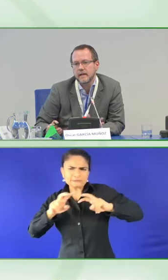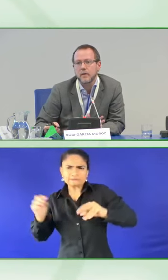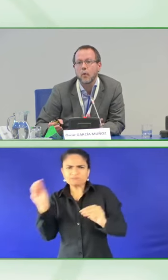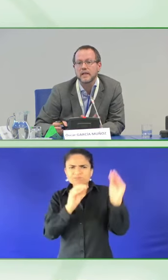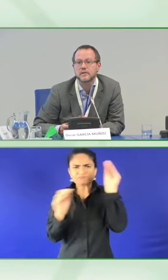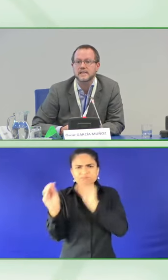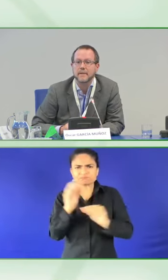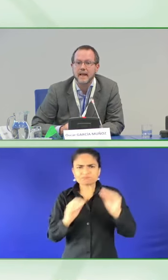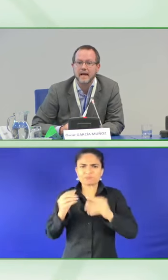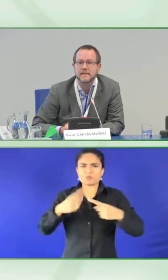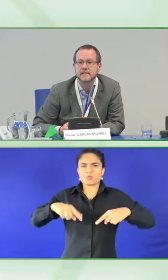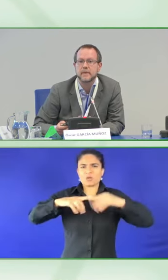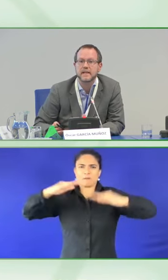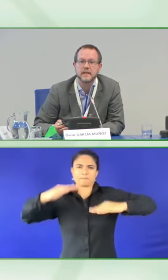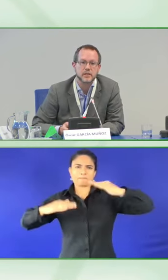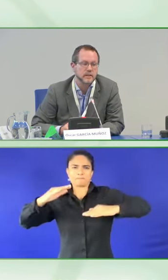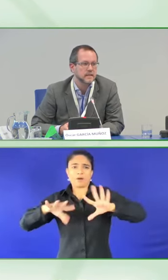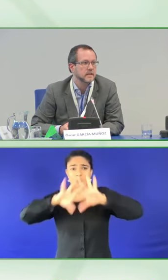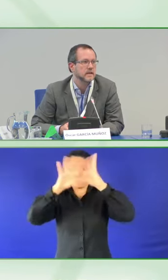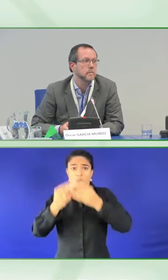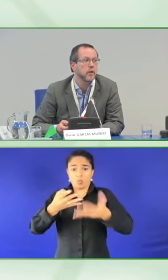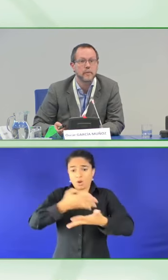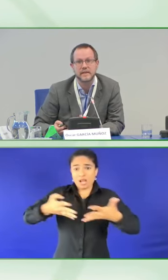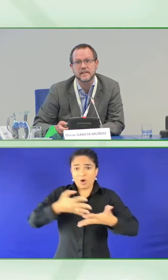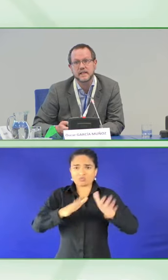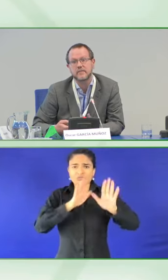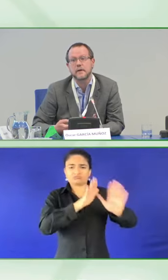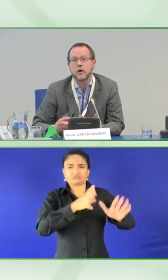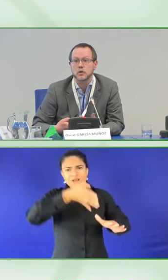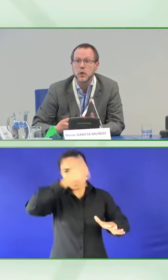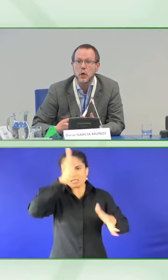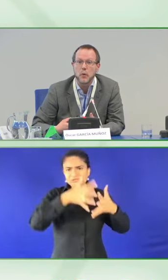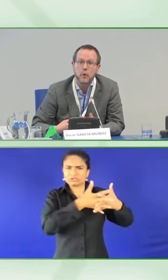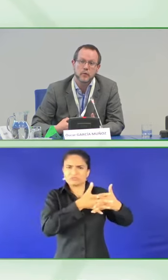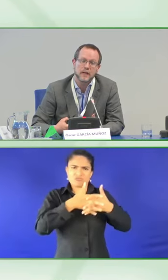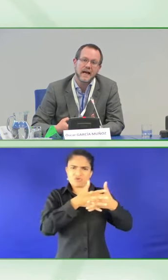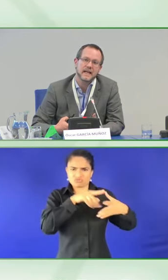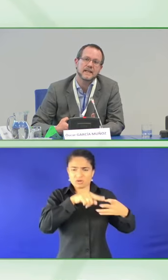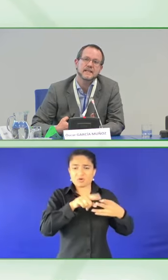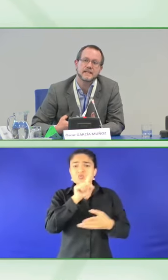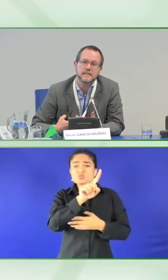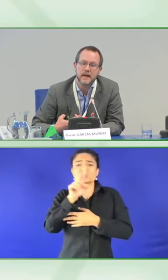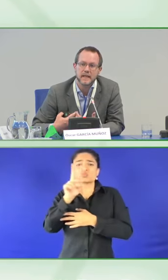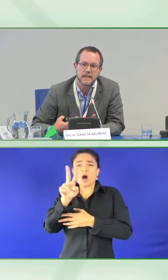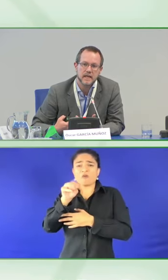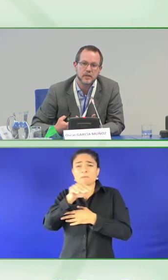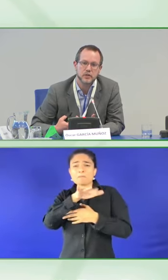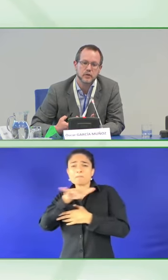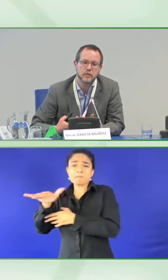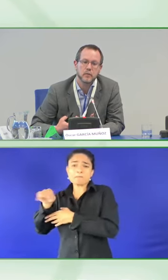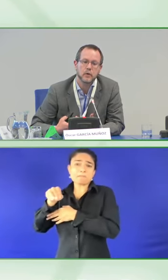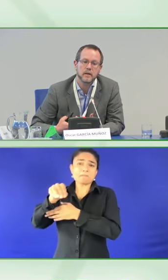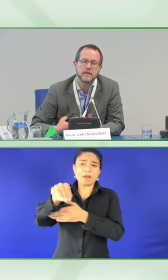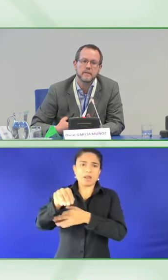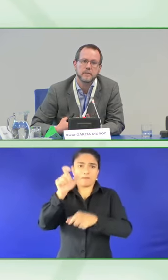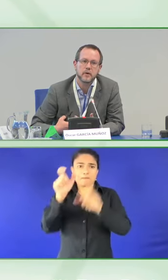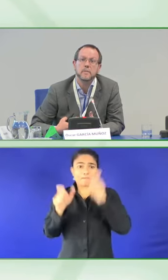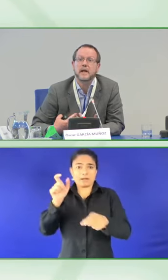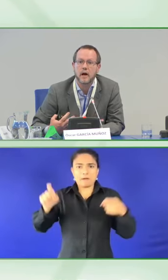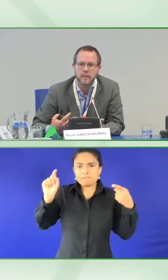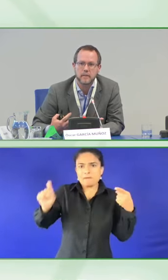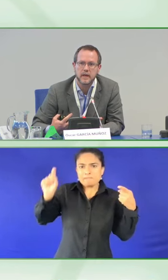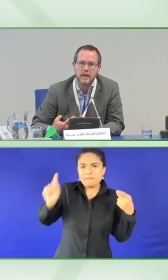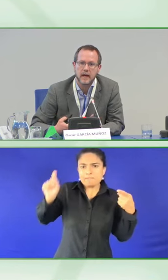And finally, a way to stabilize the validation as an employment alternative, because we would like that this validation will